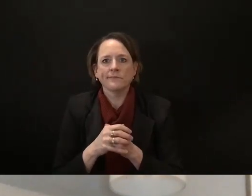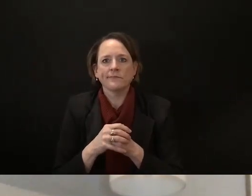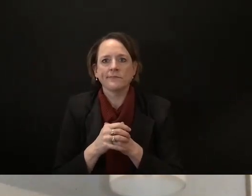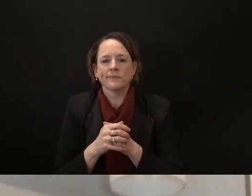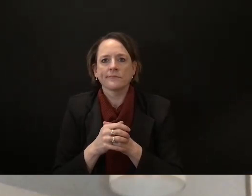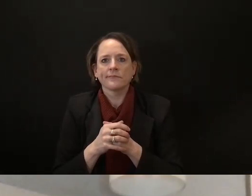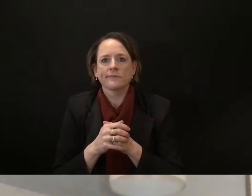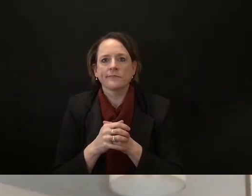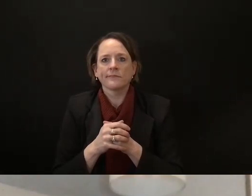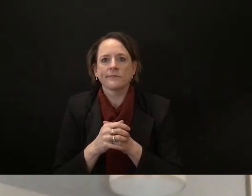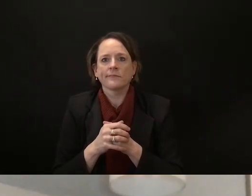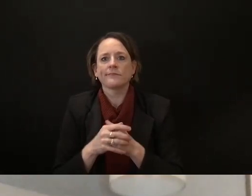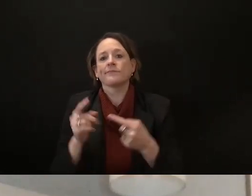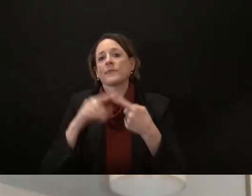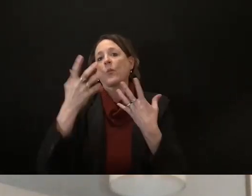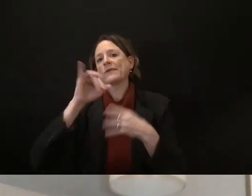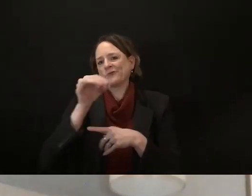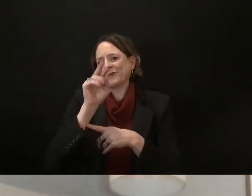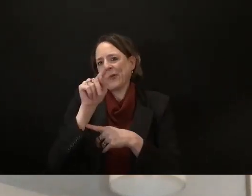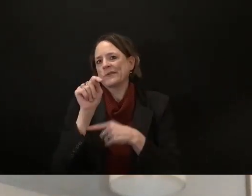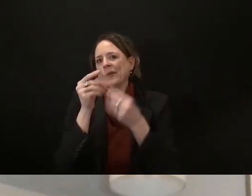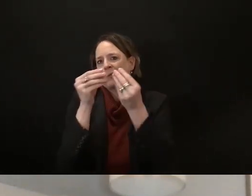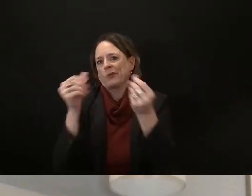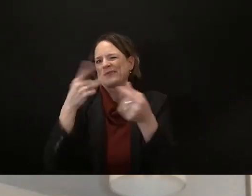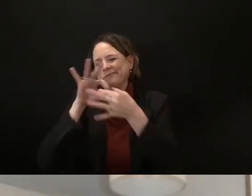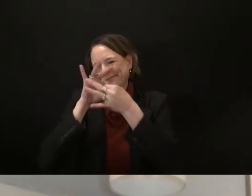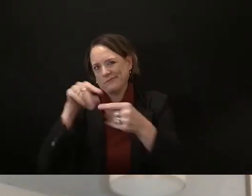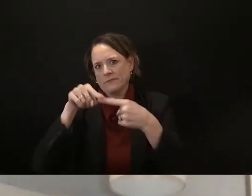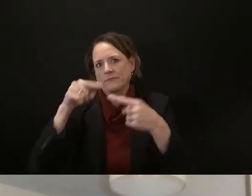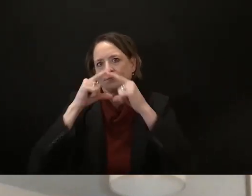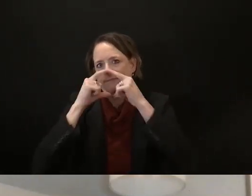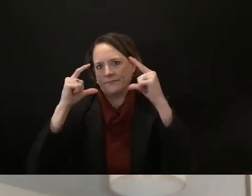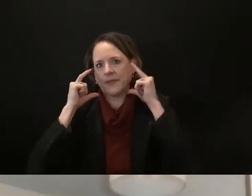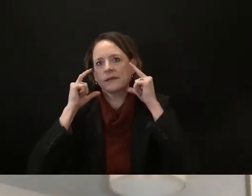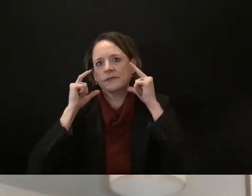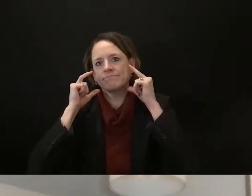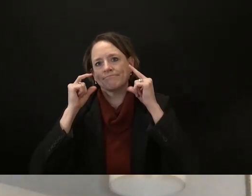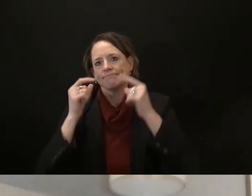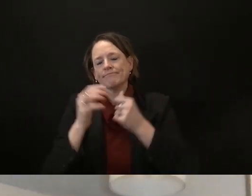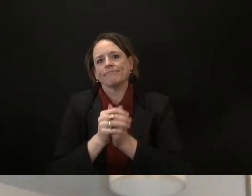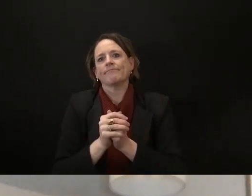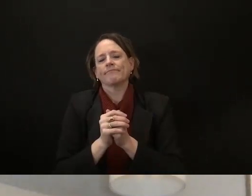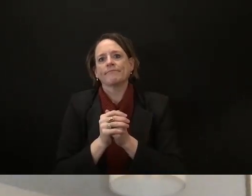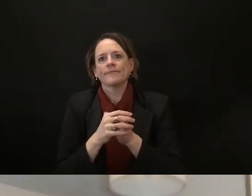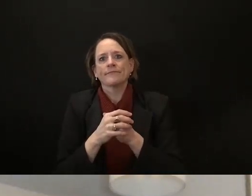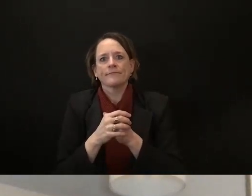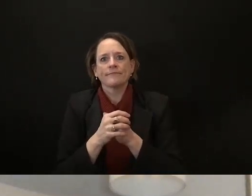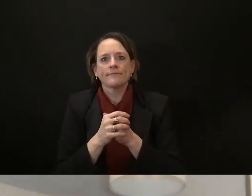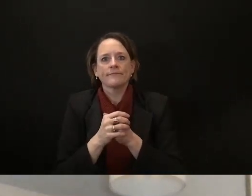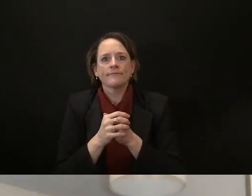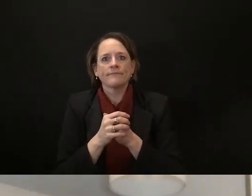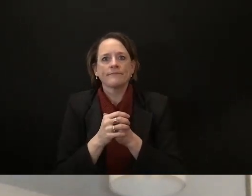requirement for mask wearing in the state of wisconsin and so because uh an emergency declaration can be